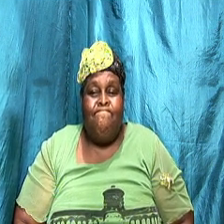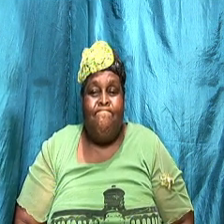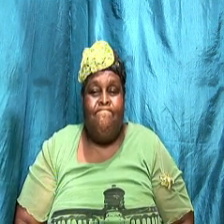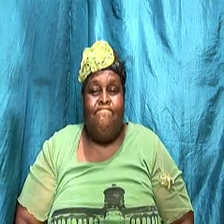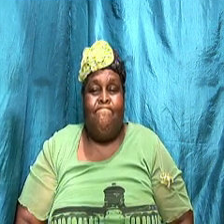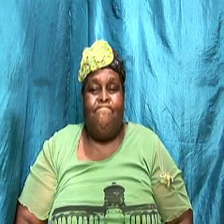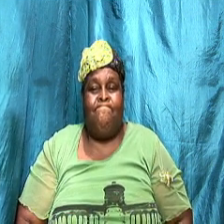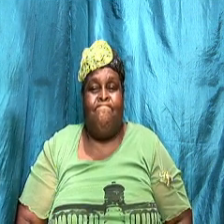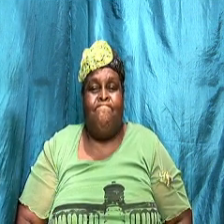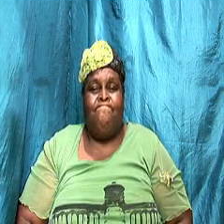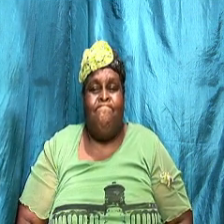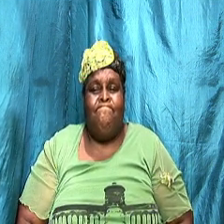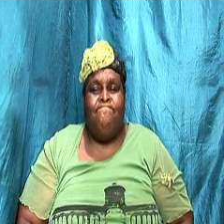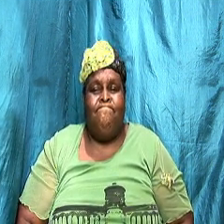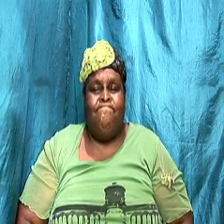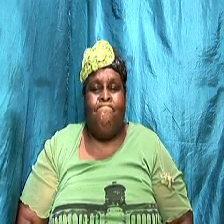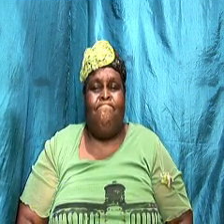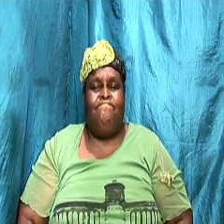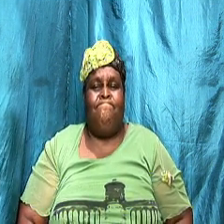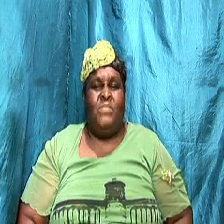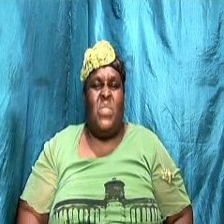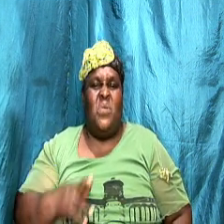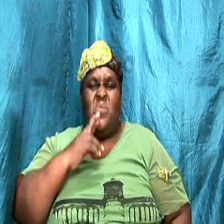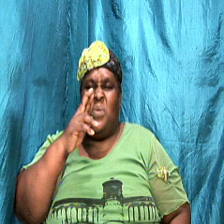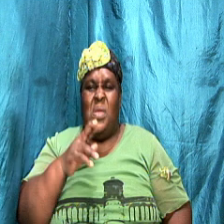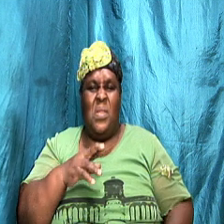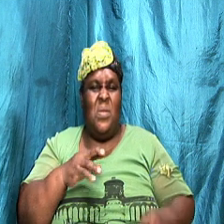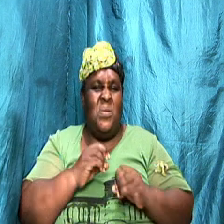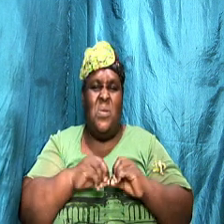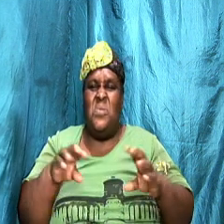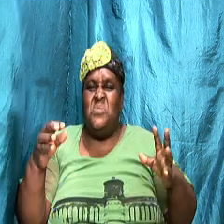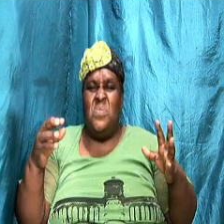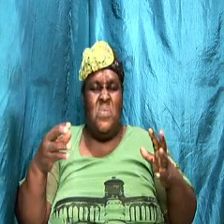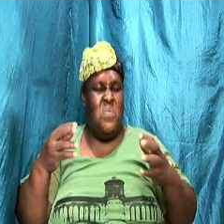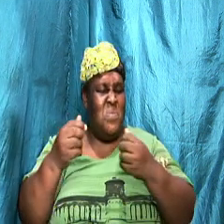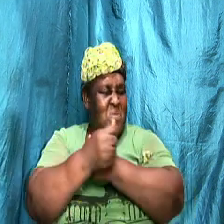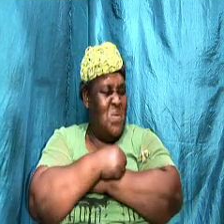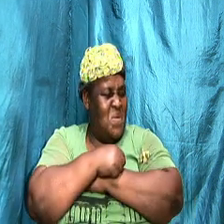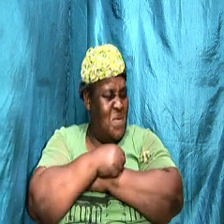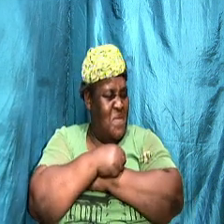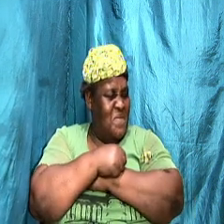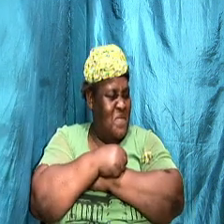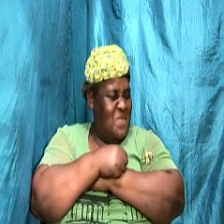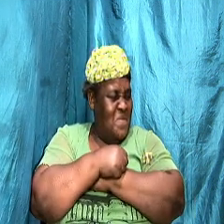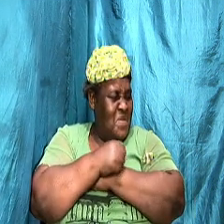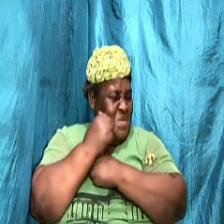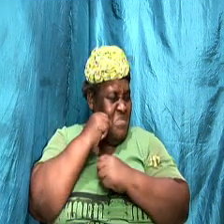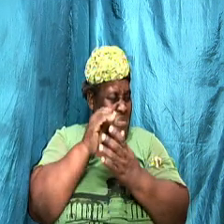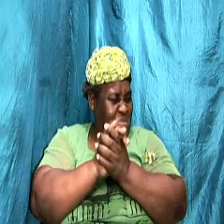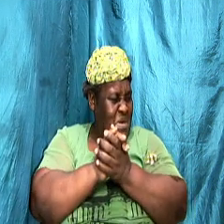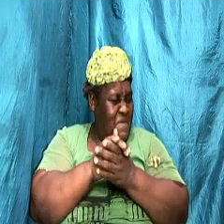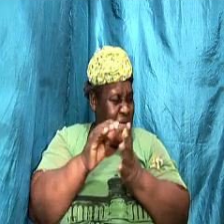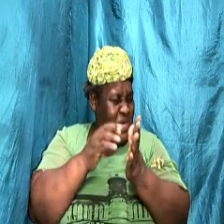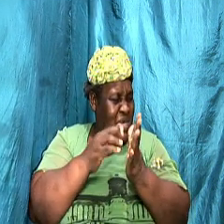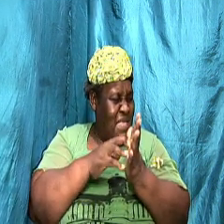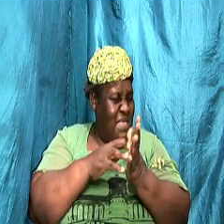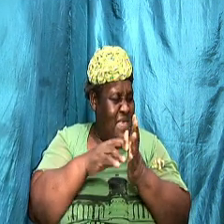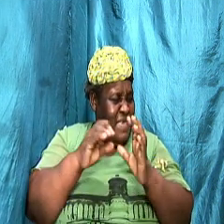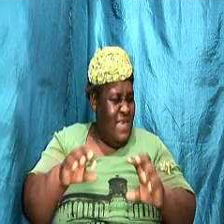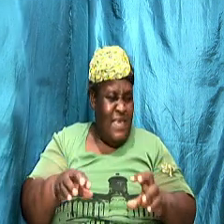i really do not love my spouse again can i can the fire be reking yes